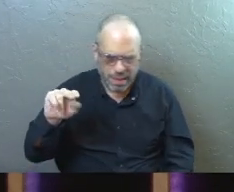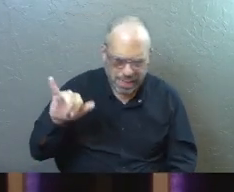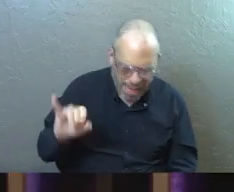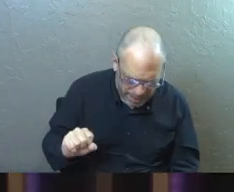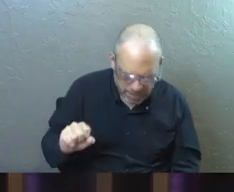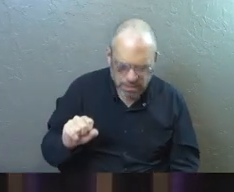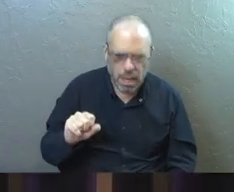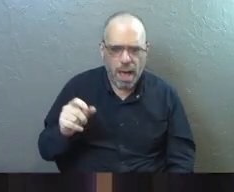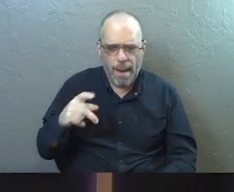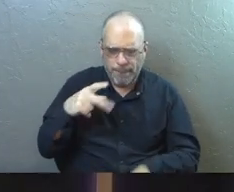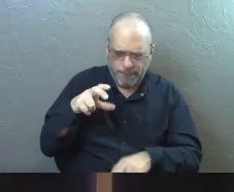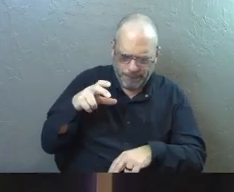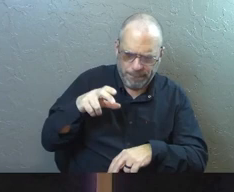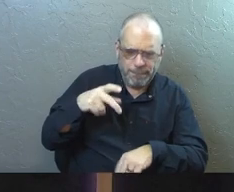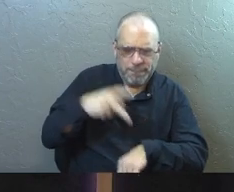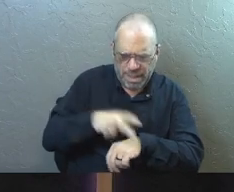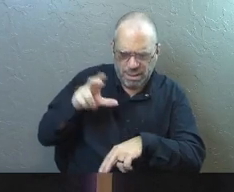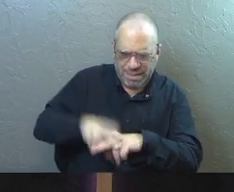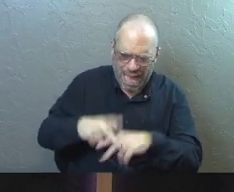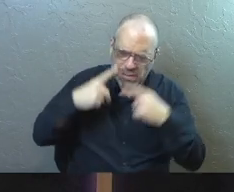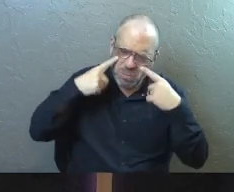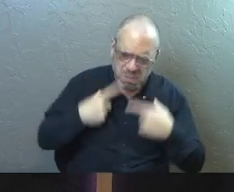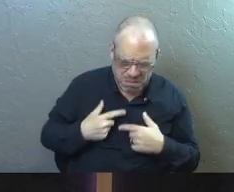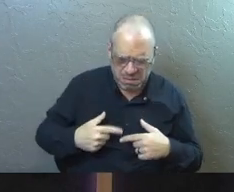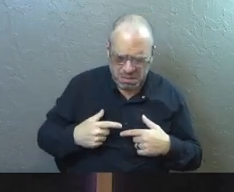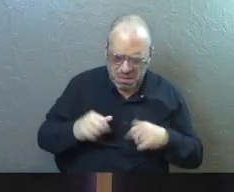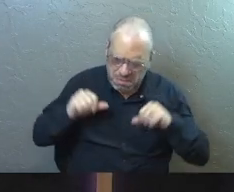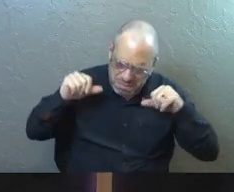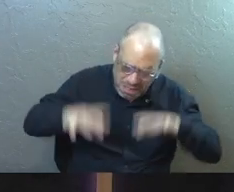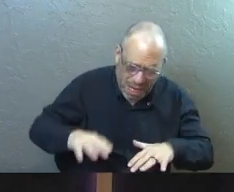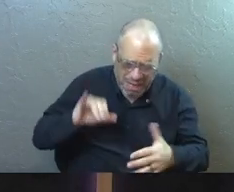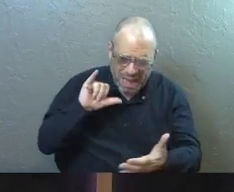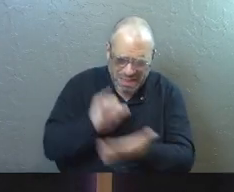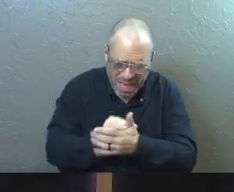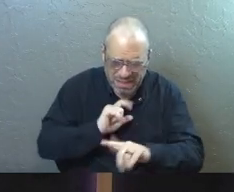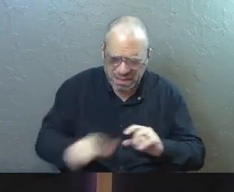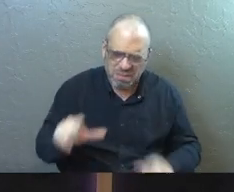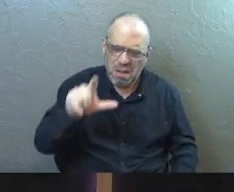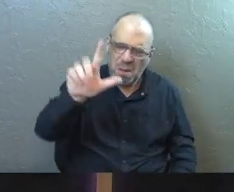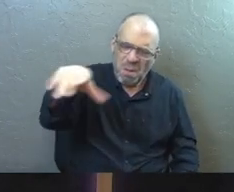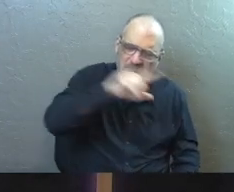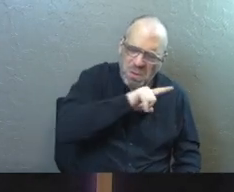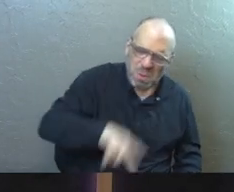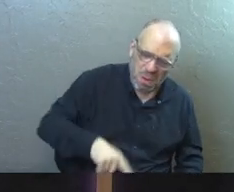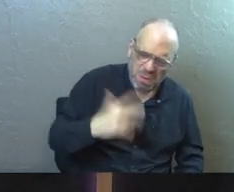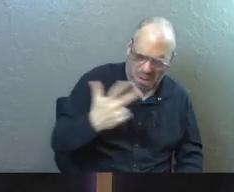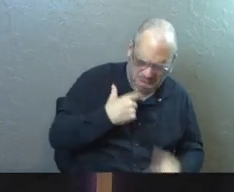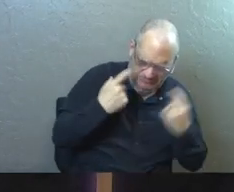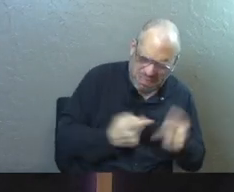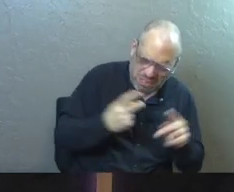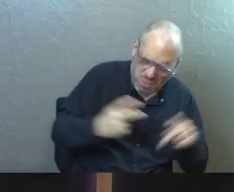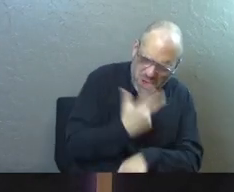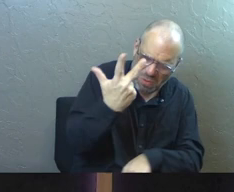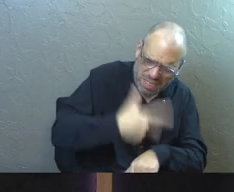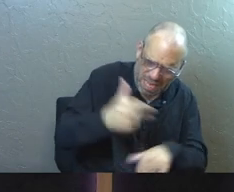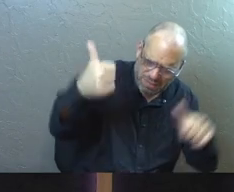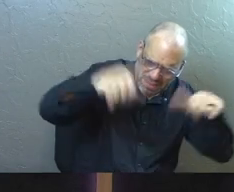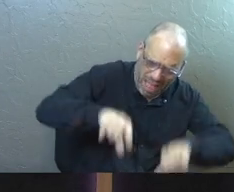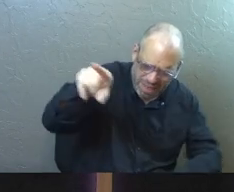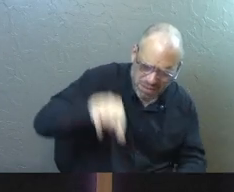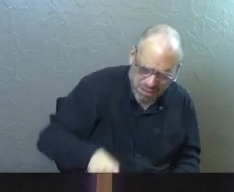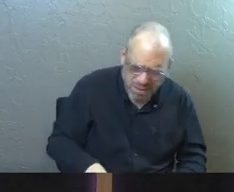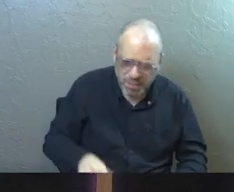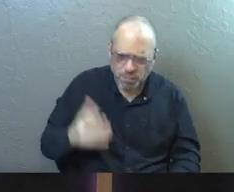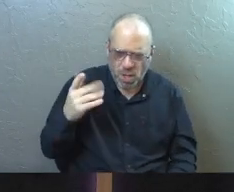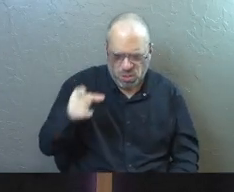put her to it. Peter sat there trembling weak and stunned now at the difference. Lord, why? He cried. My sin is worse. Three times